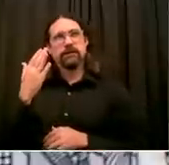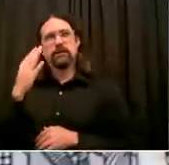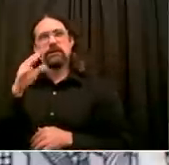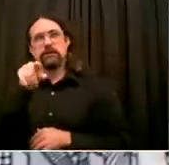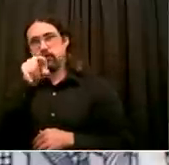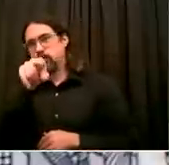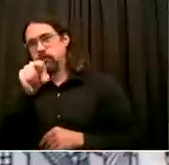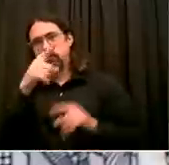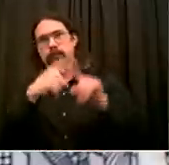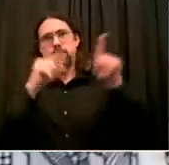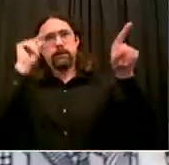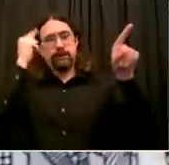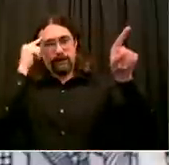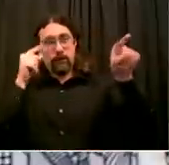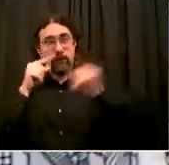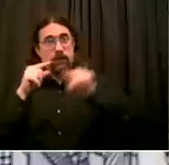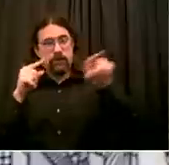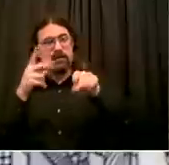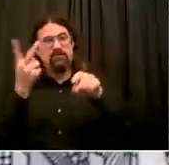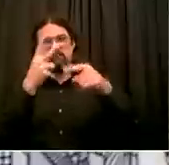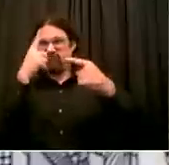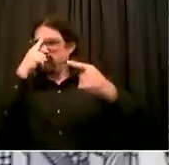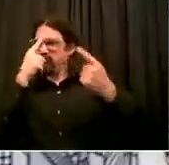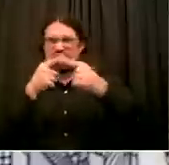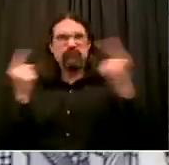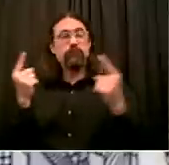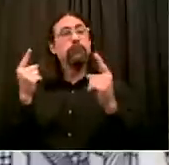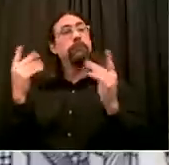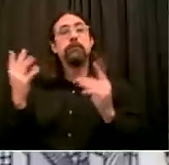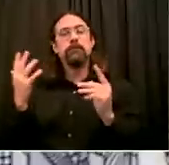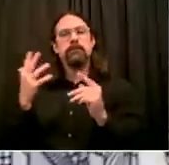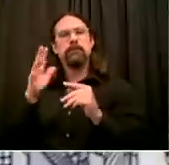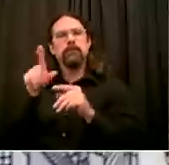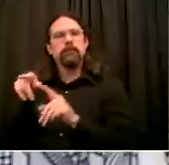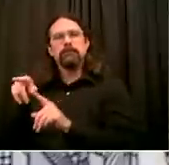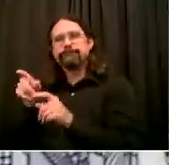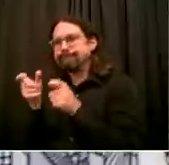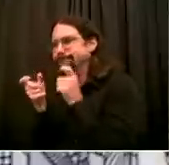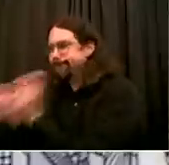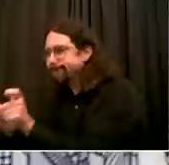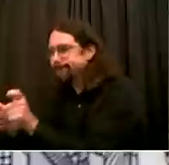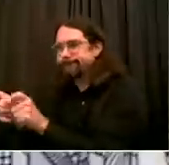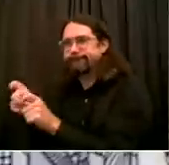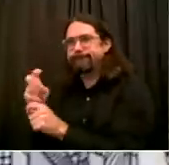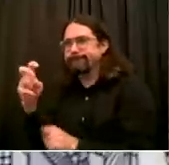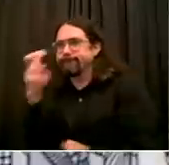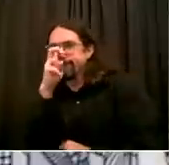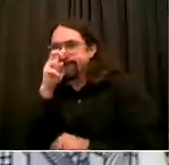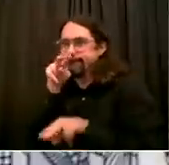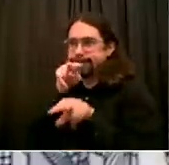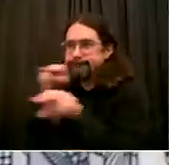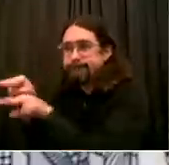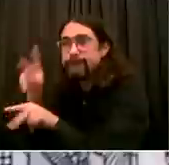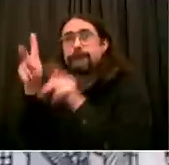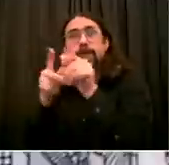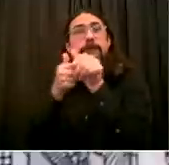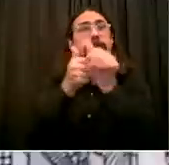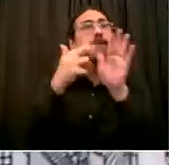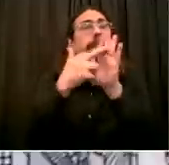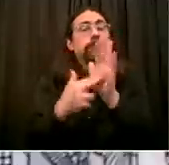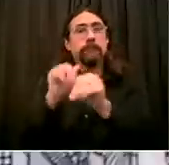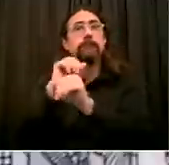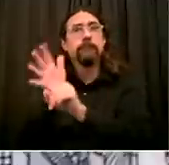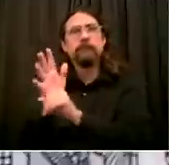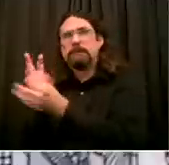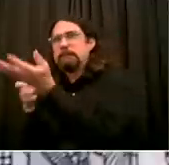want any warnings, whereas you want warnings. He says just go straight to enforcement, so is there a reason you sort of fundamentally disagree with that approach?